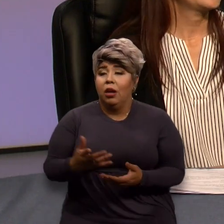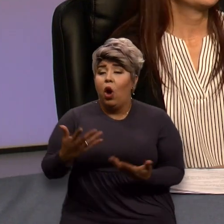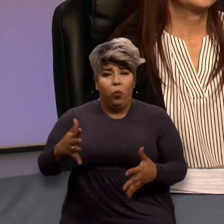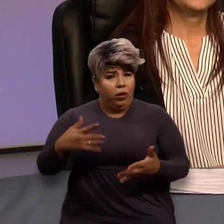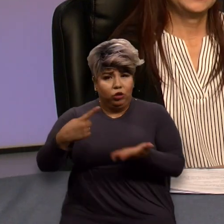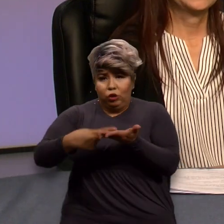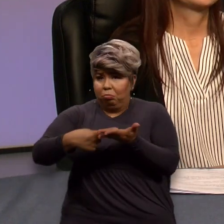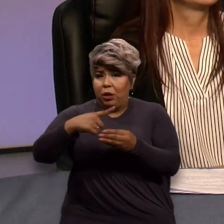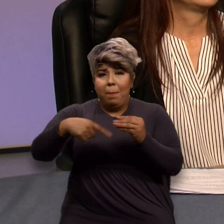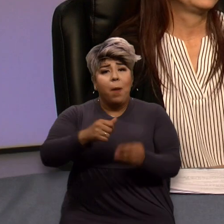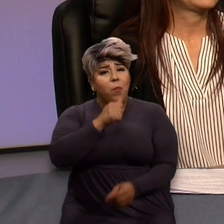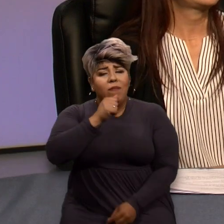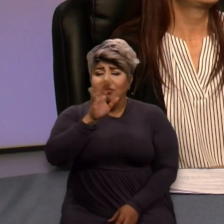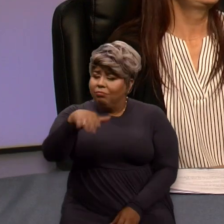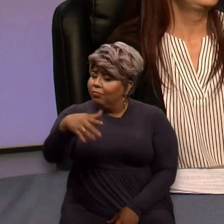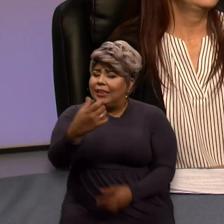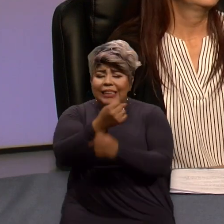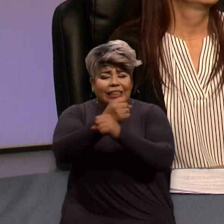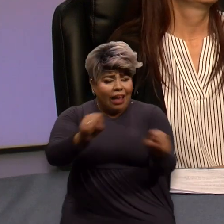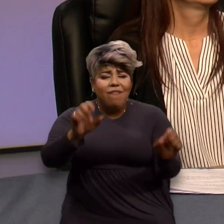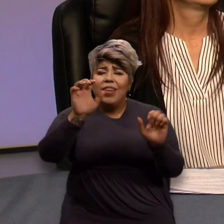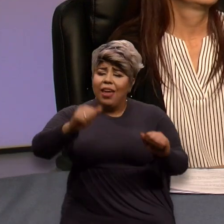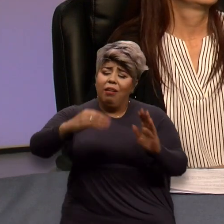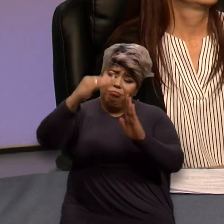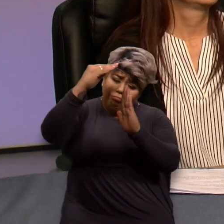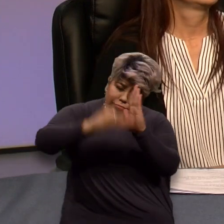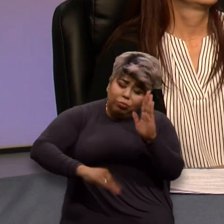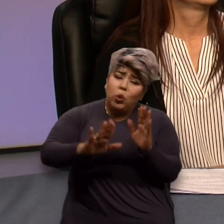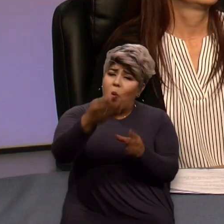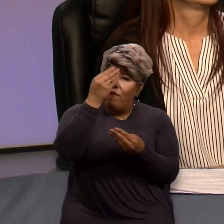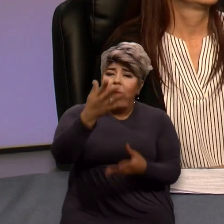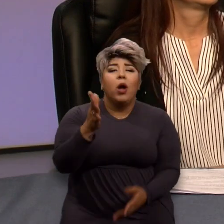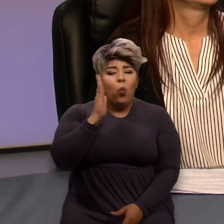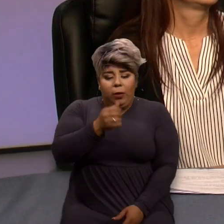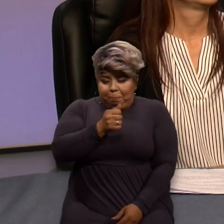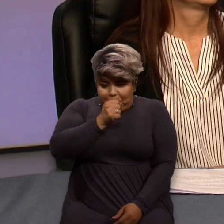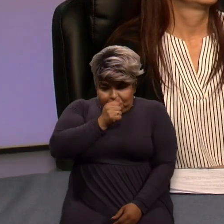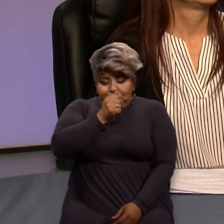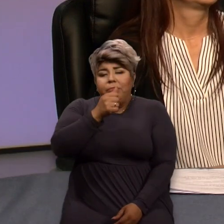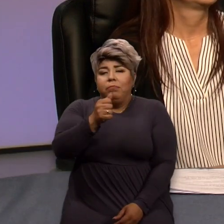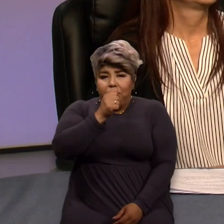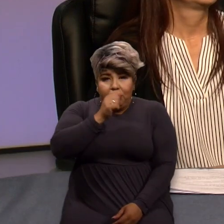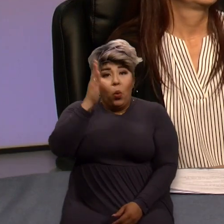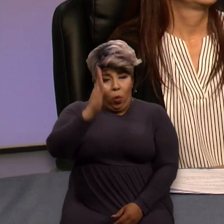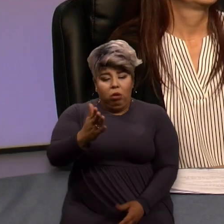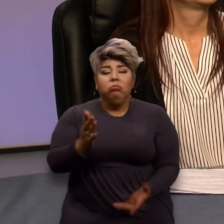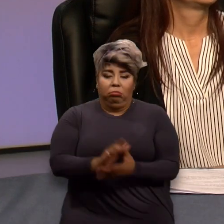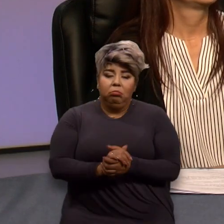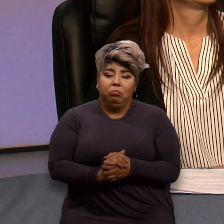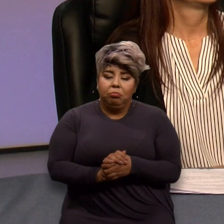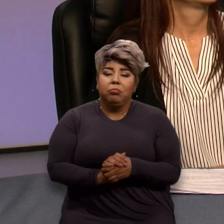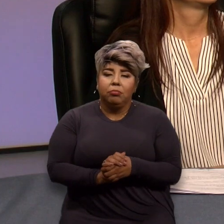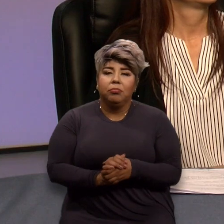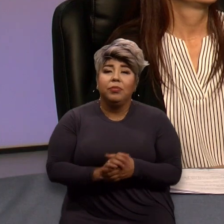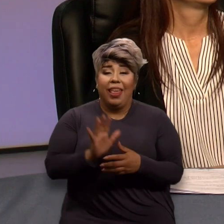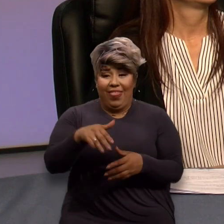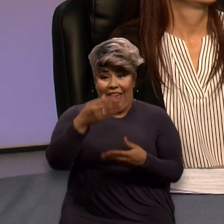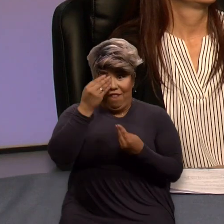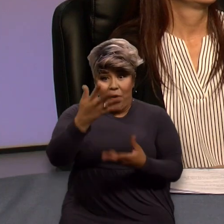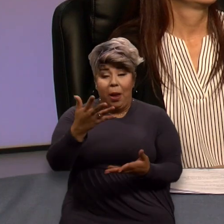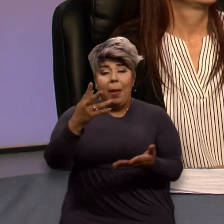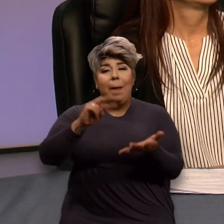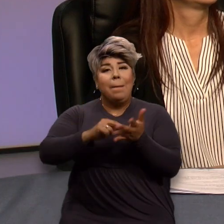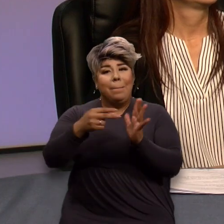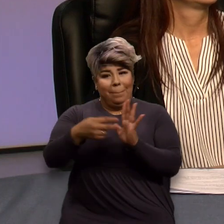privacy, it is safe, you can put your information out there, and it is secure. And that information